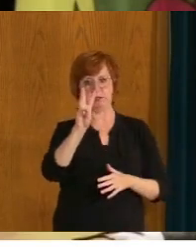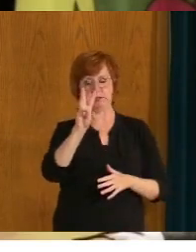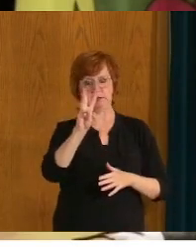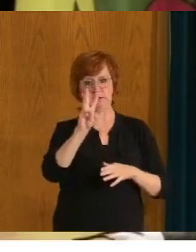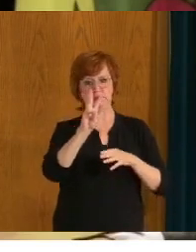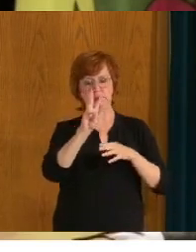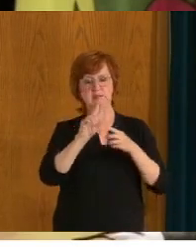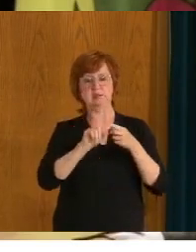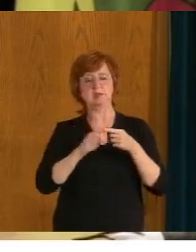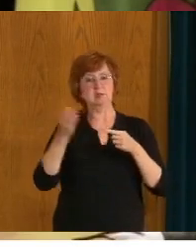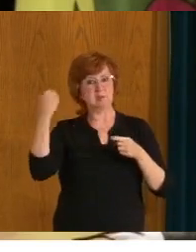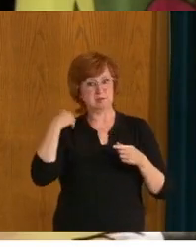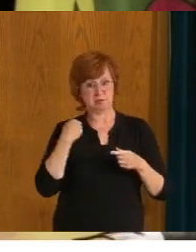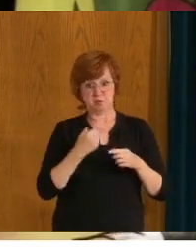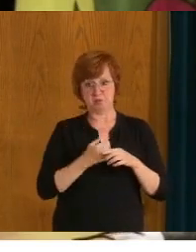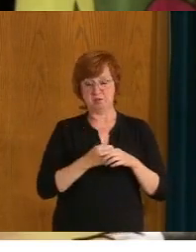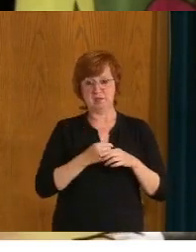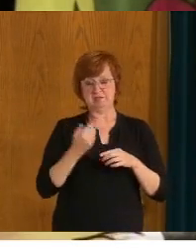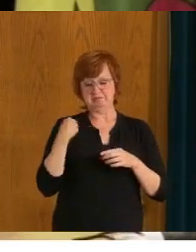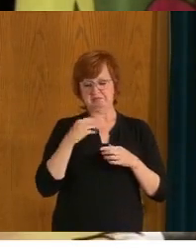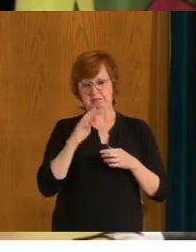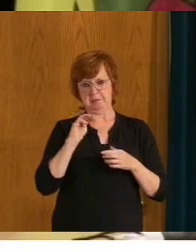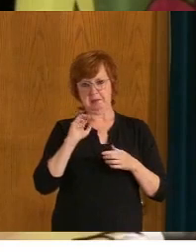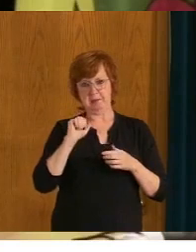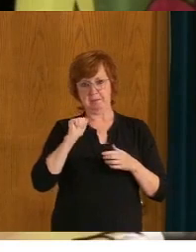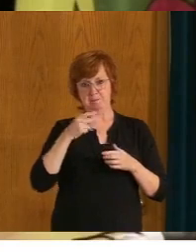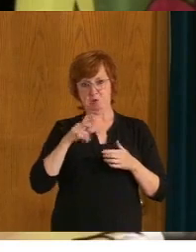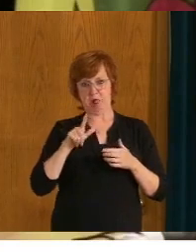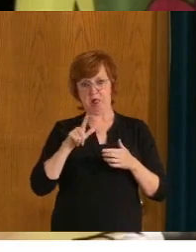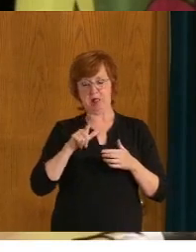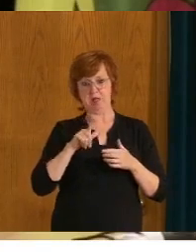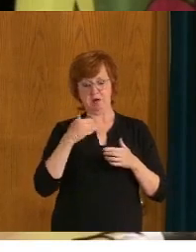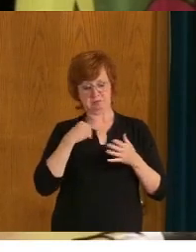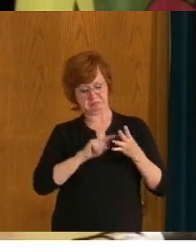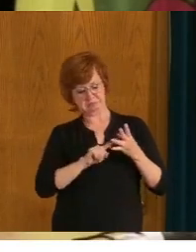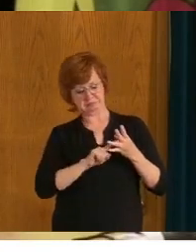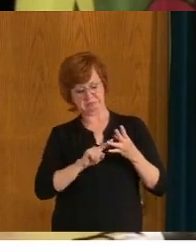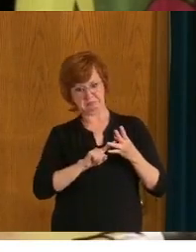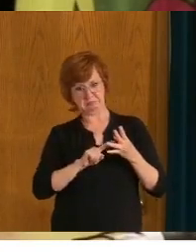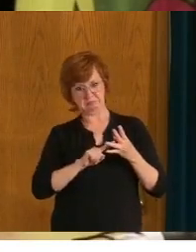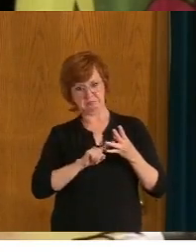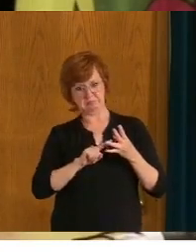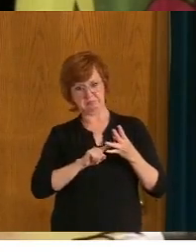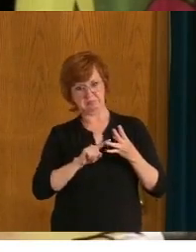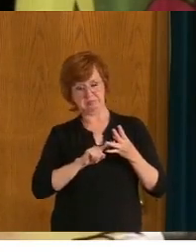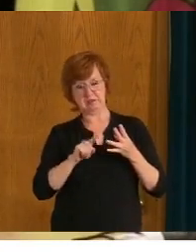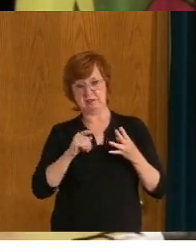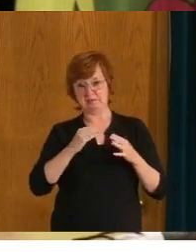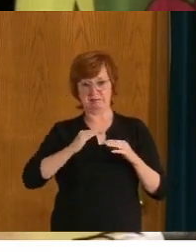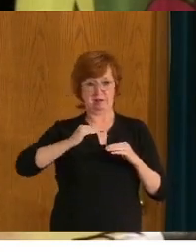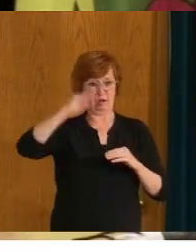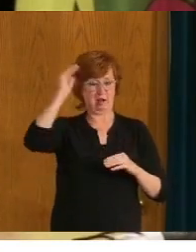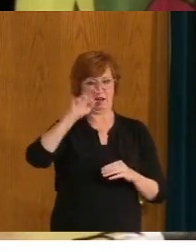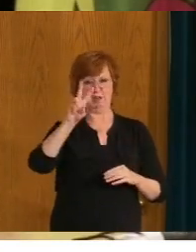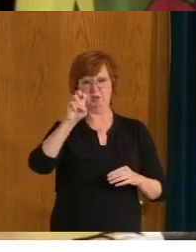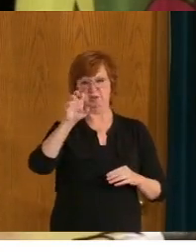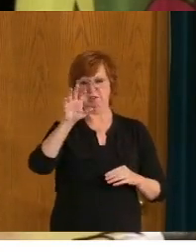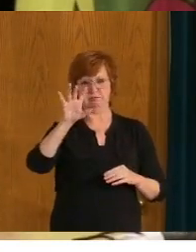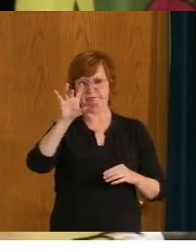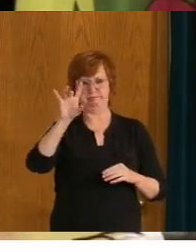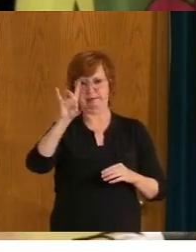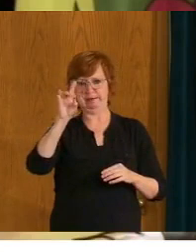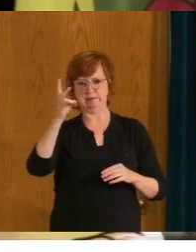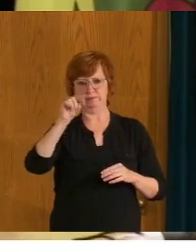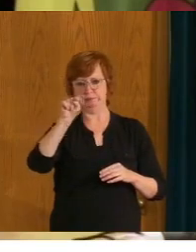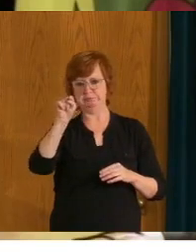287 that we had seen in mid-April. That is a direct result of so many people doing their part. Yes, following the measures,